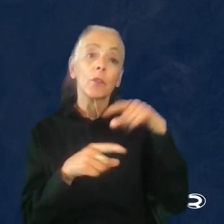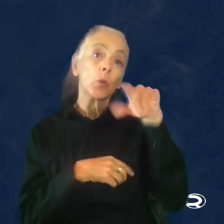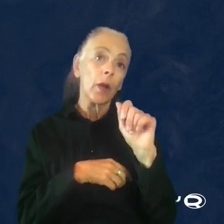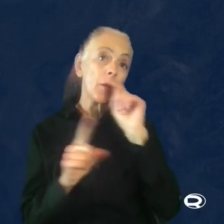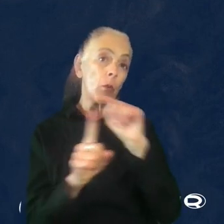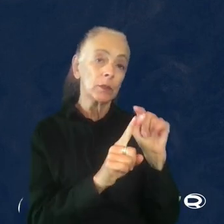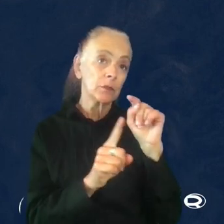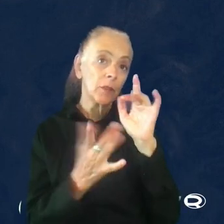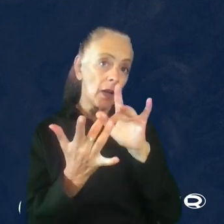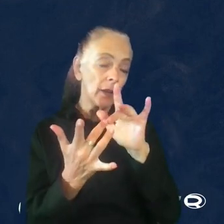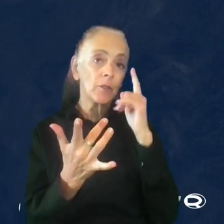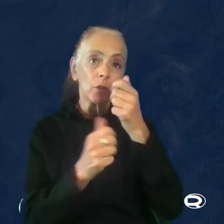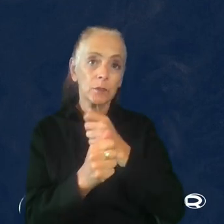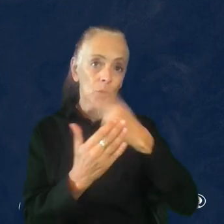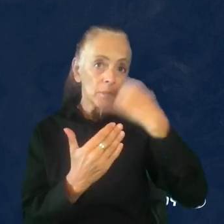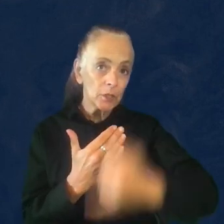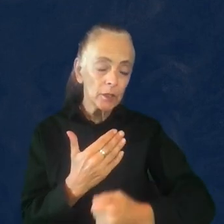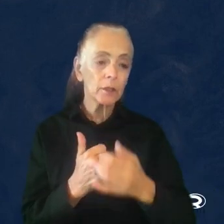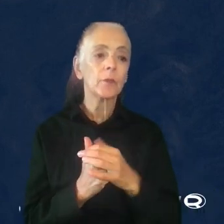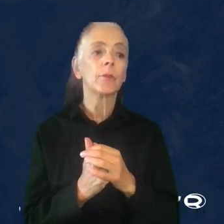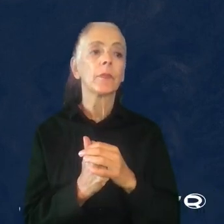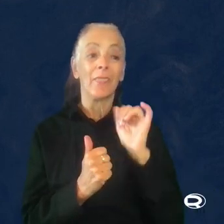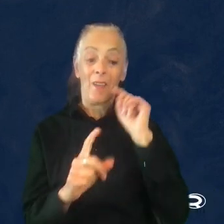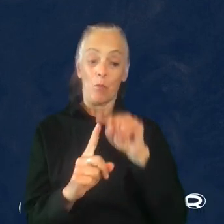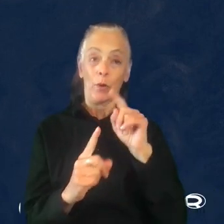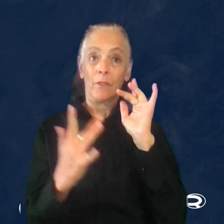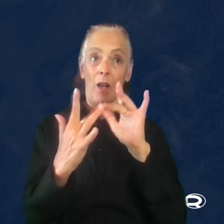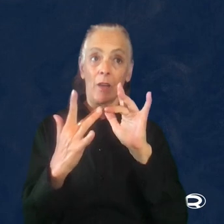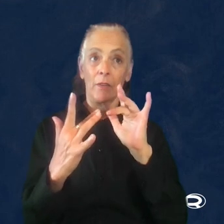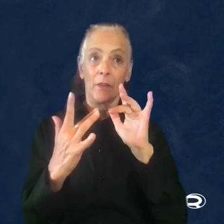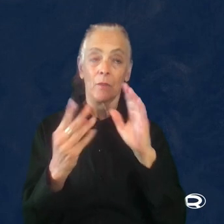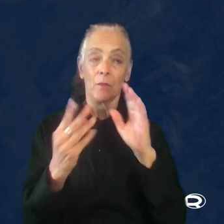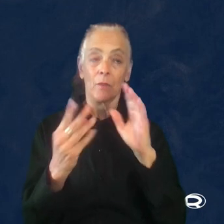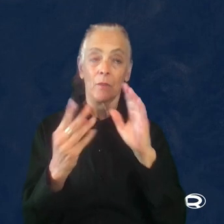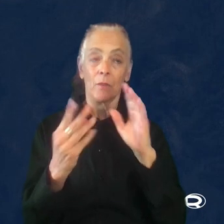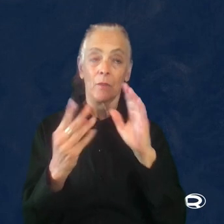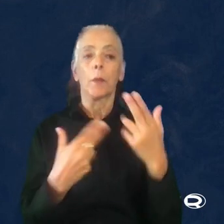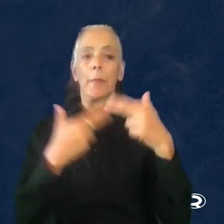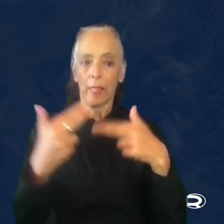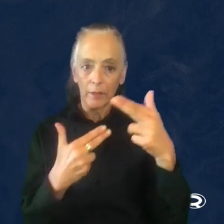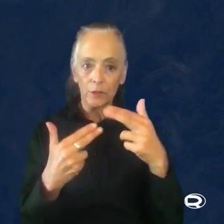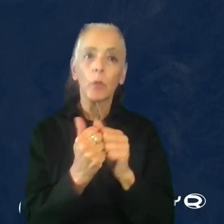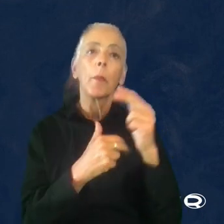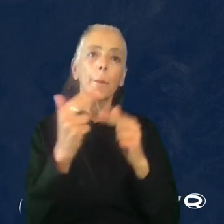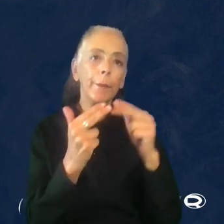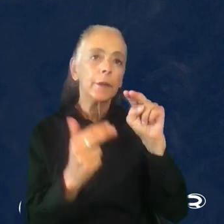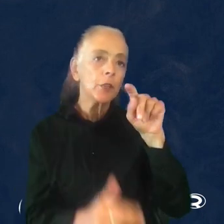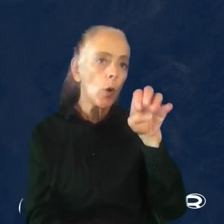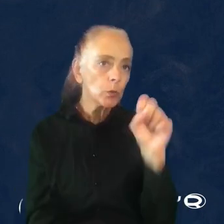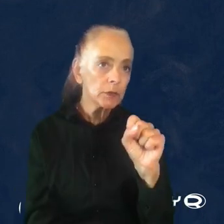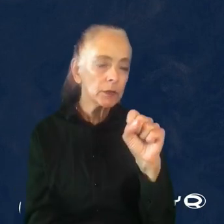for each of the projects. And that point of contact provides a build with build notes that